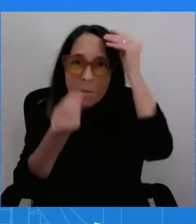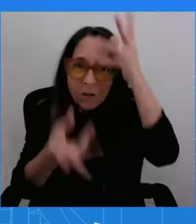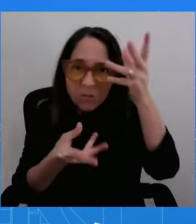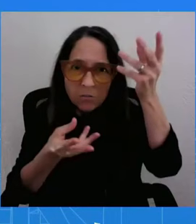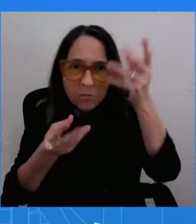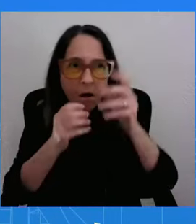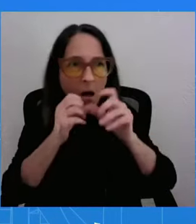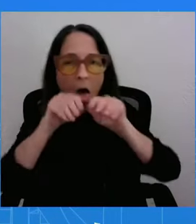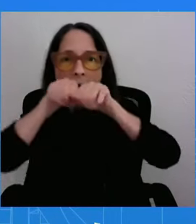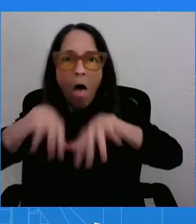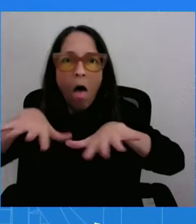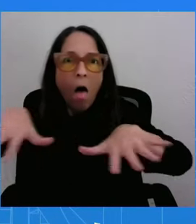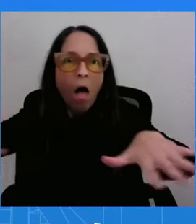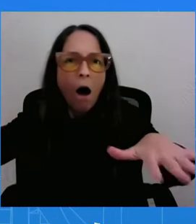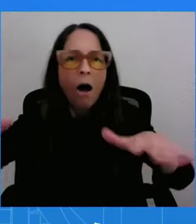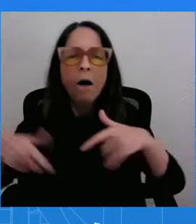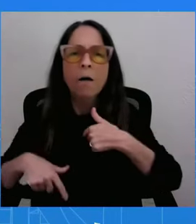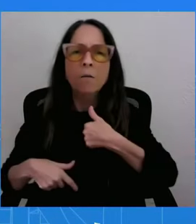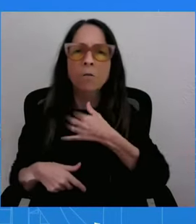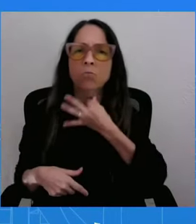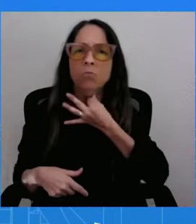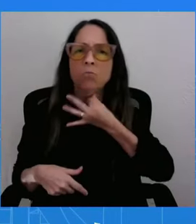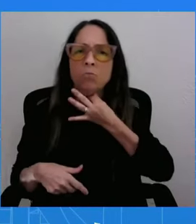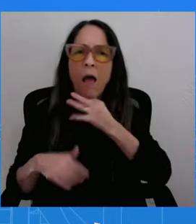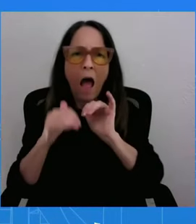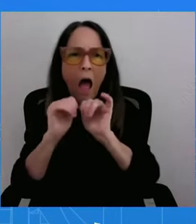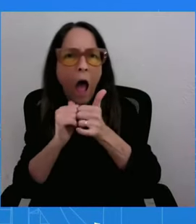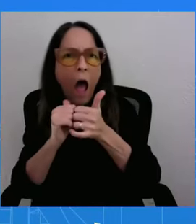These are private companies and certainly they have to make